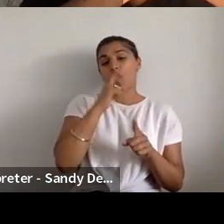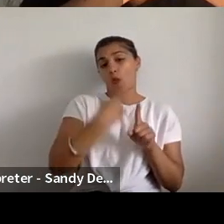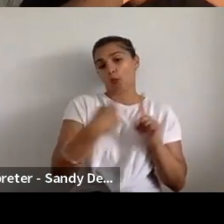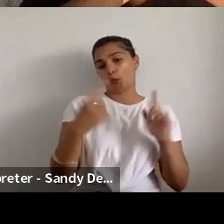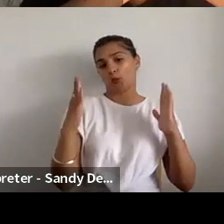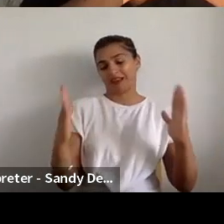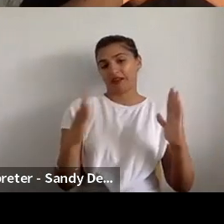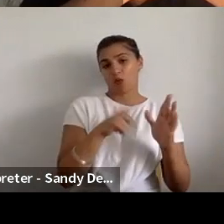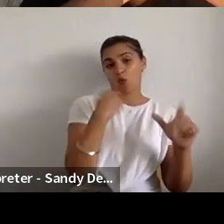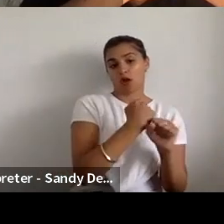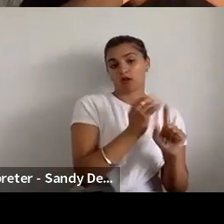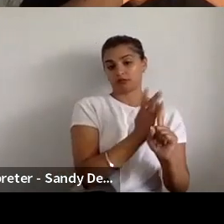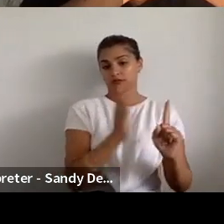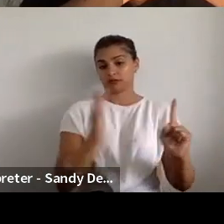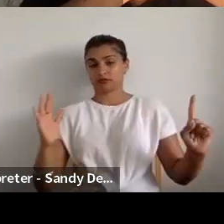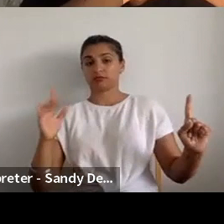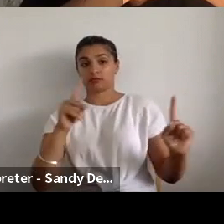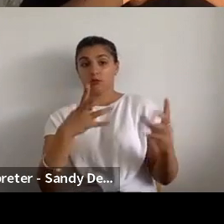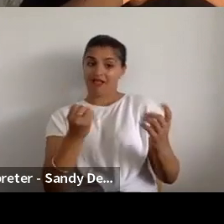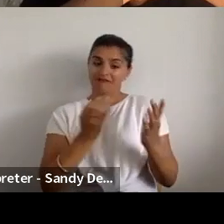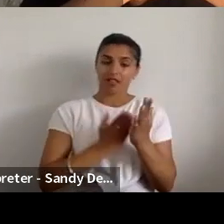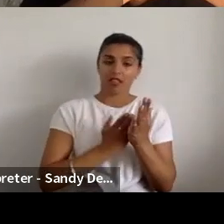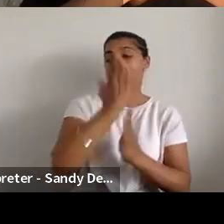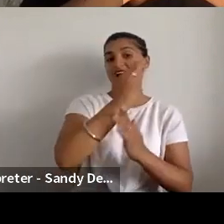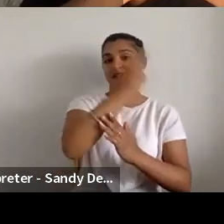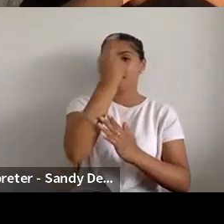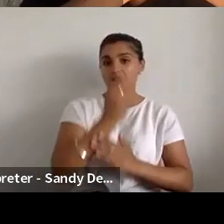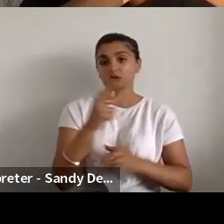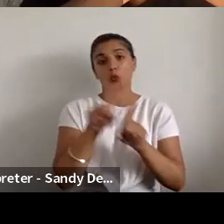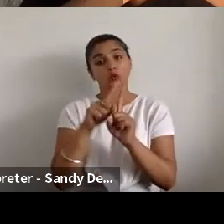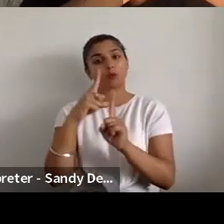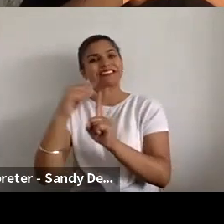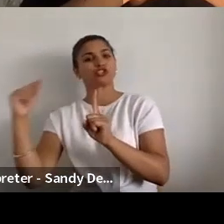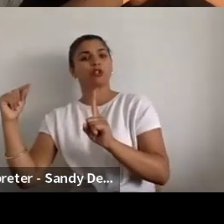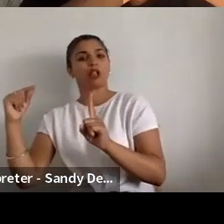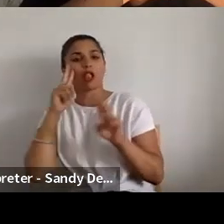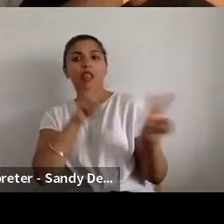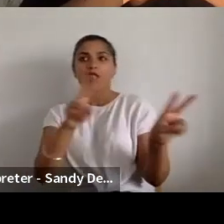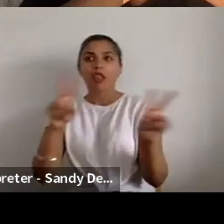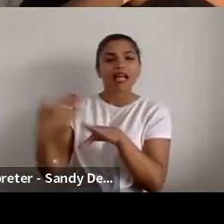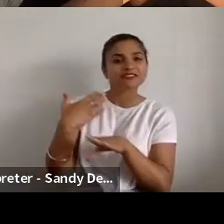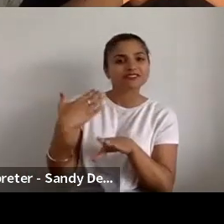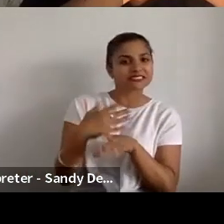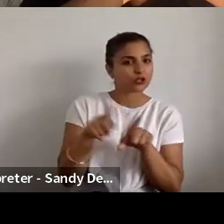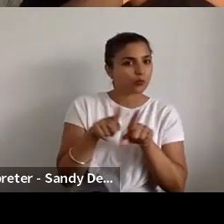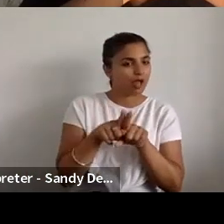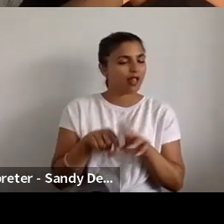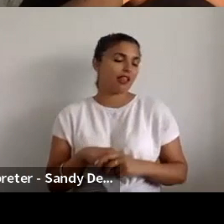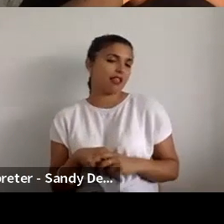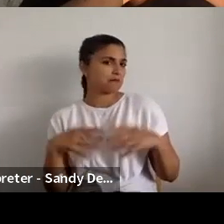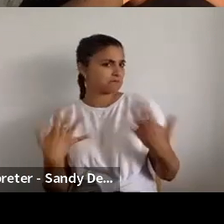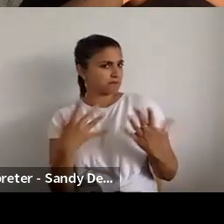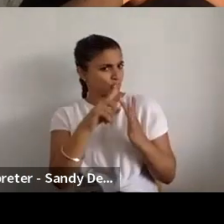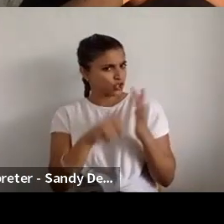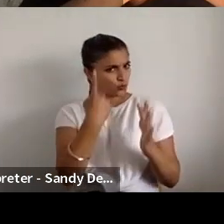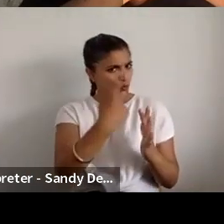featuring live tour-ready performance works and digital wraparound activities. So Jodie, how did you use